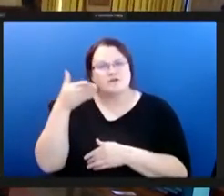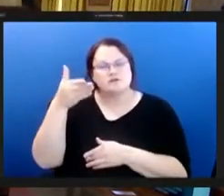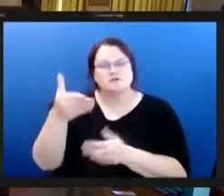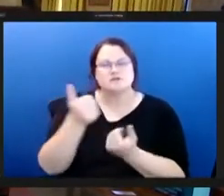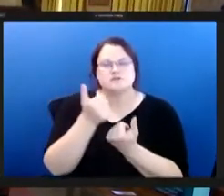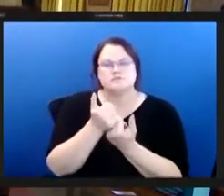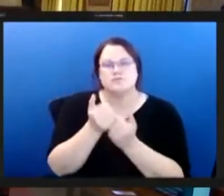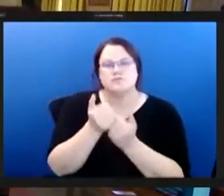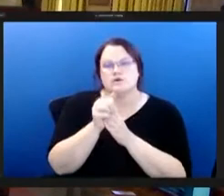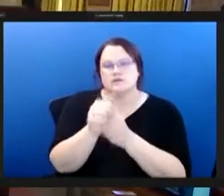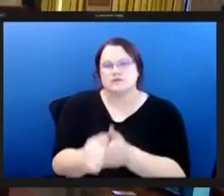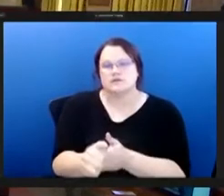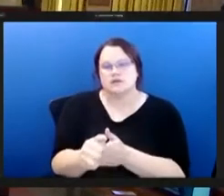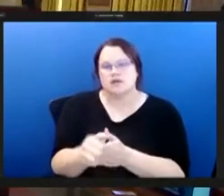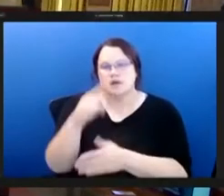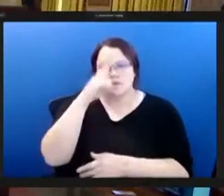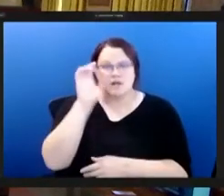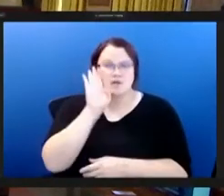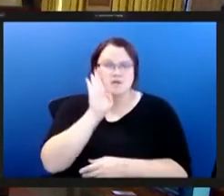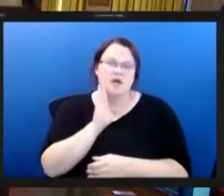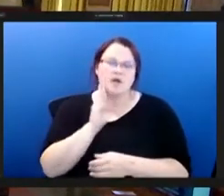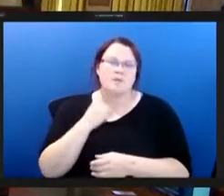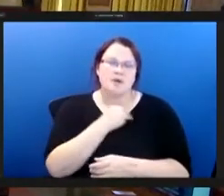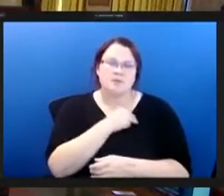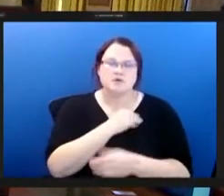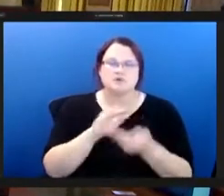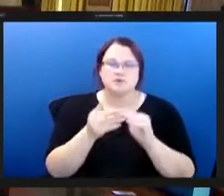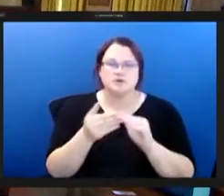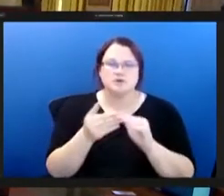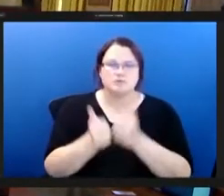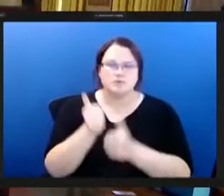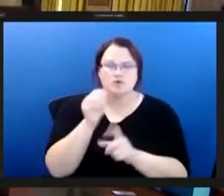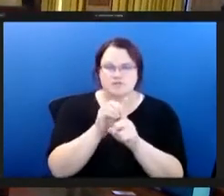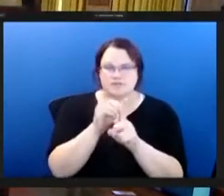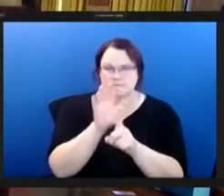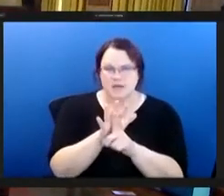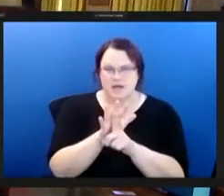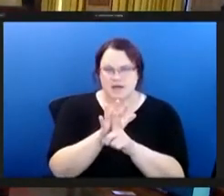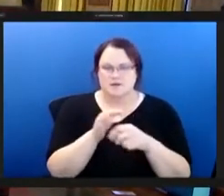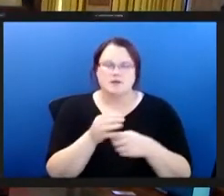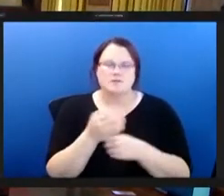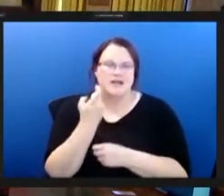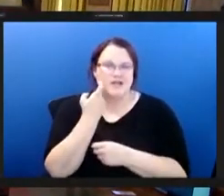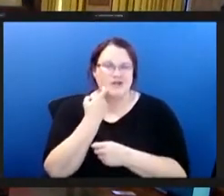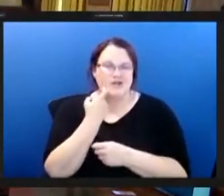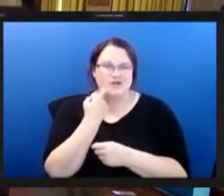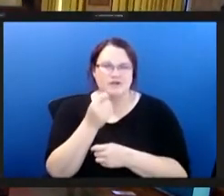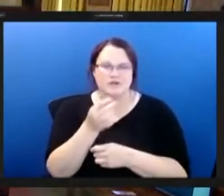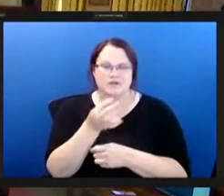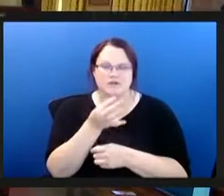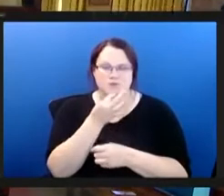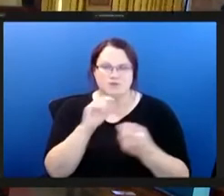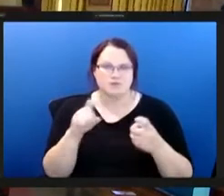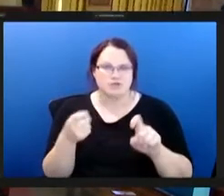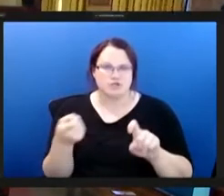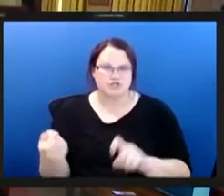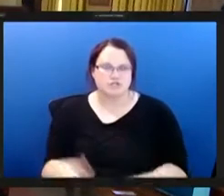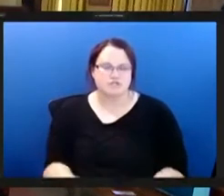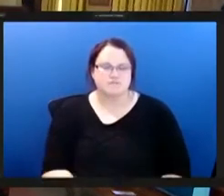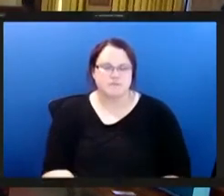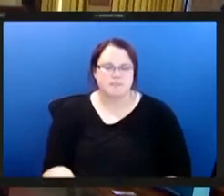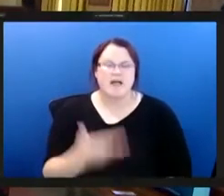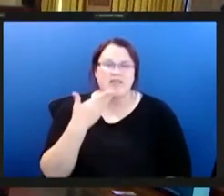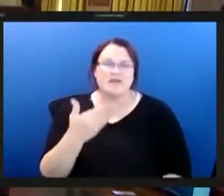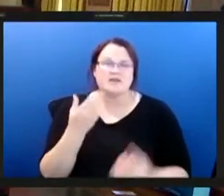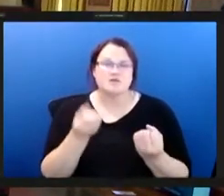of black and brown members of our community that will be most impacted by current and coming changes uh thank you